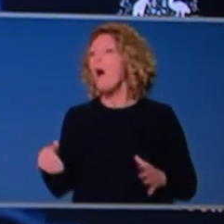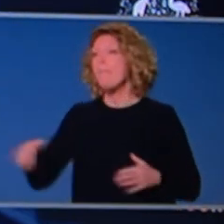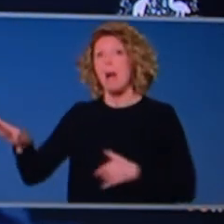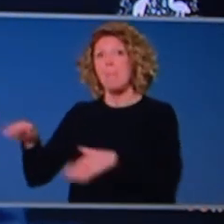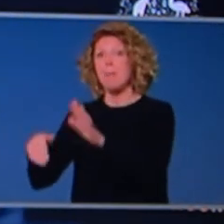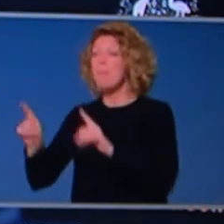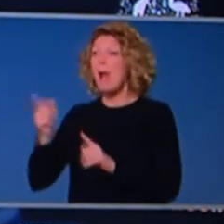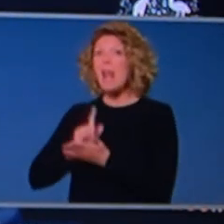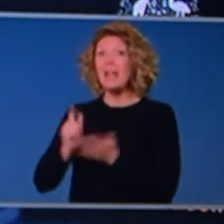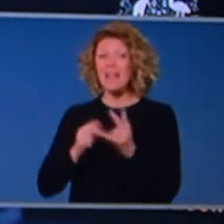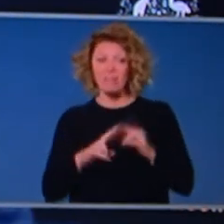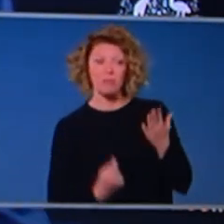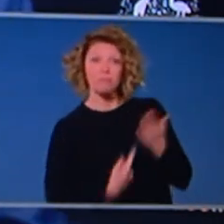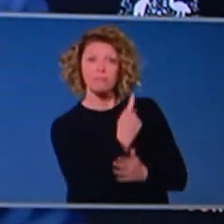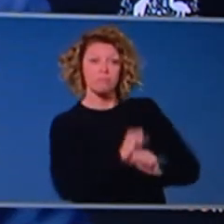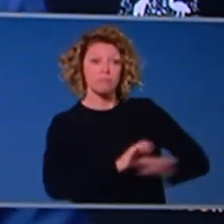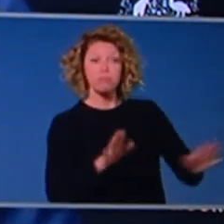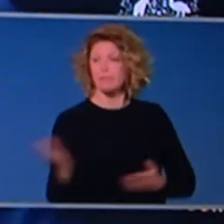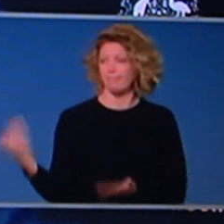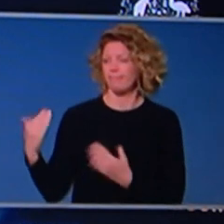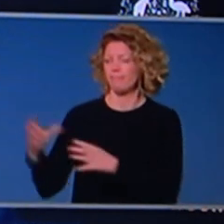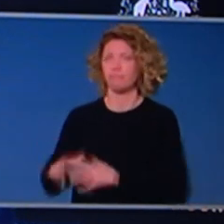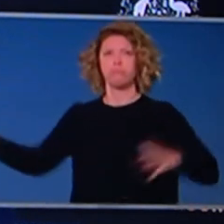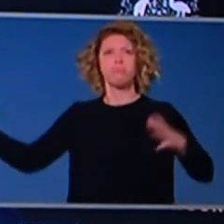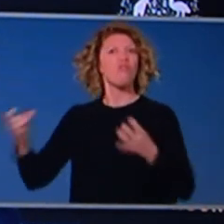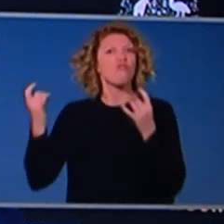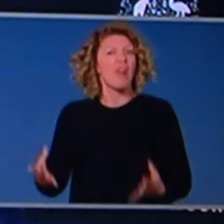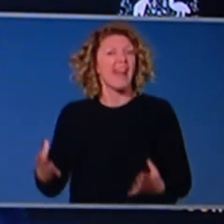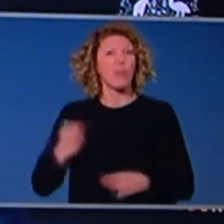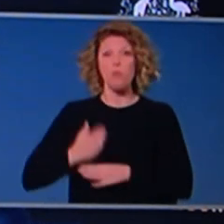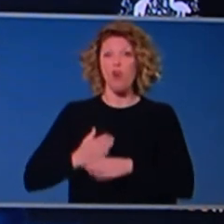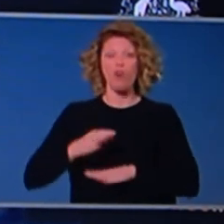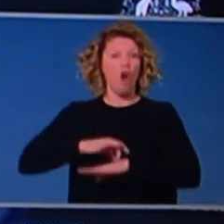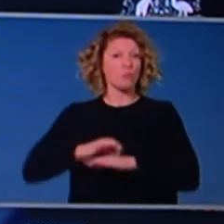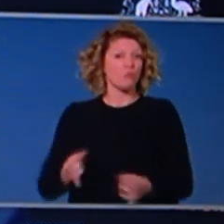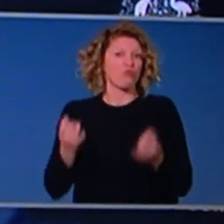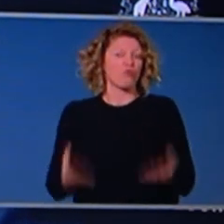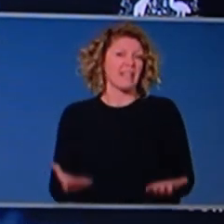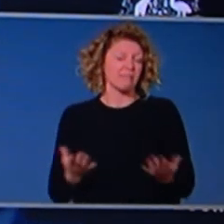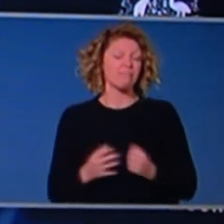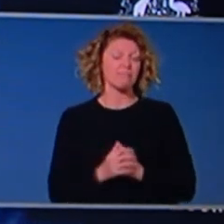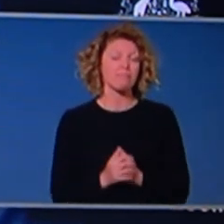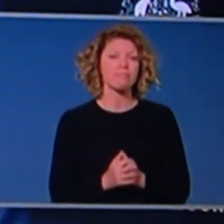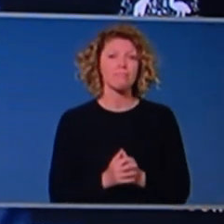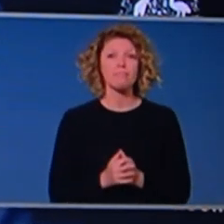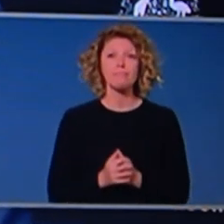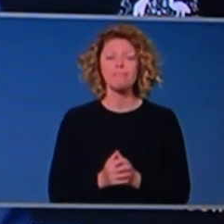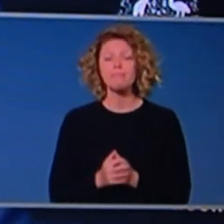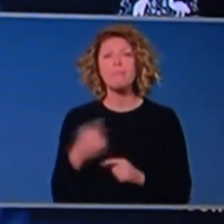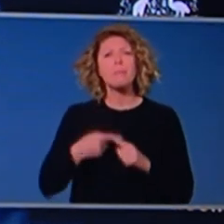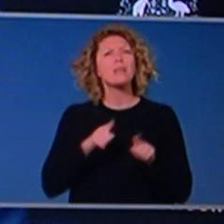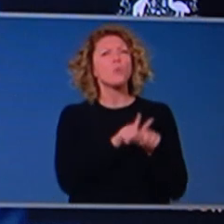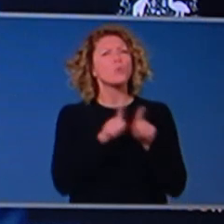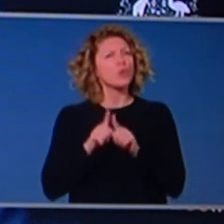Our contact tracing capacity had to be really good. And we've proven that we're tracing contacts very quickly at the